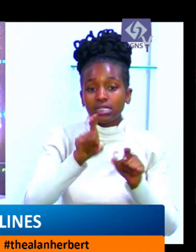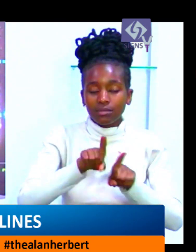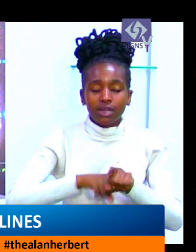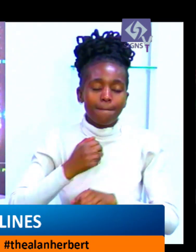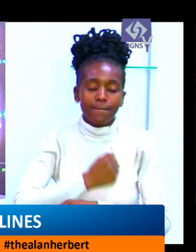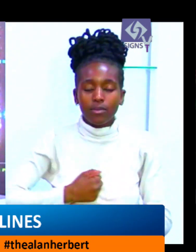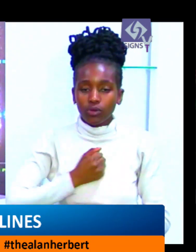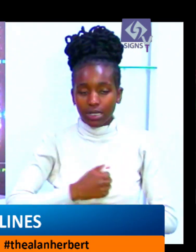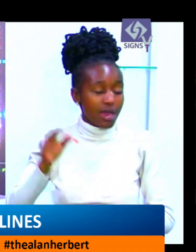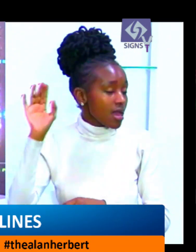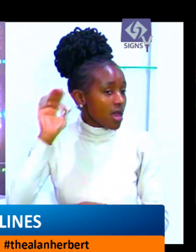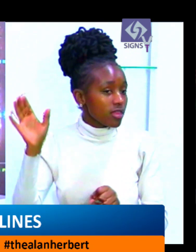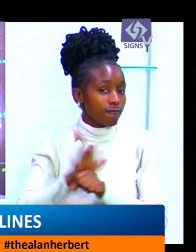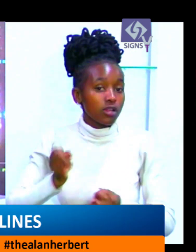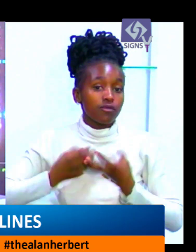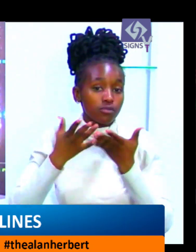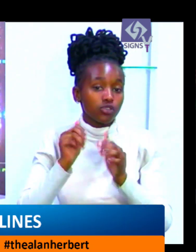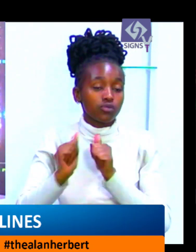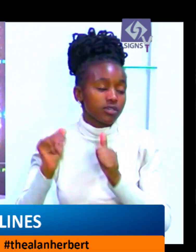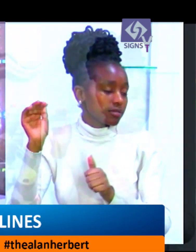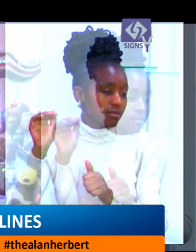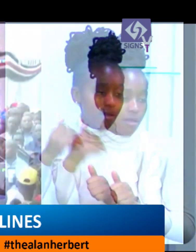are the full details of this report.